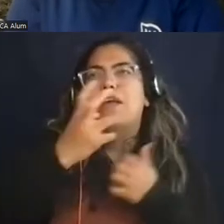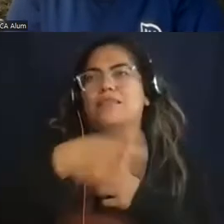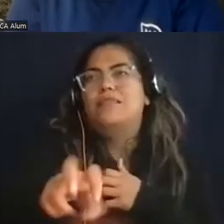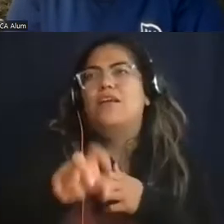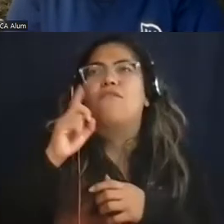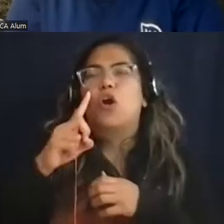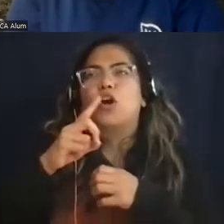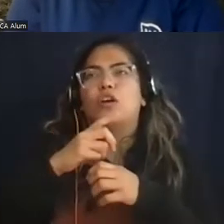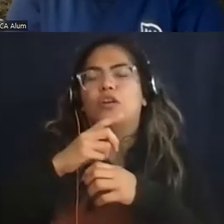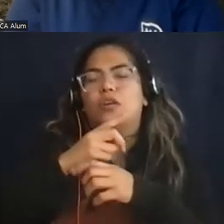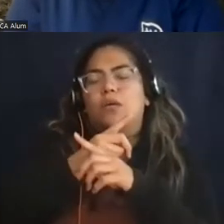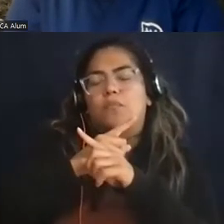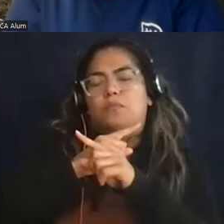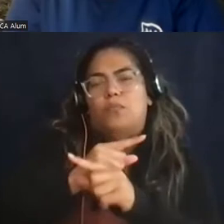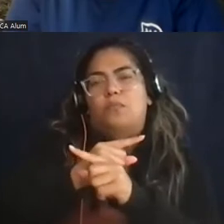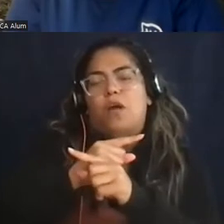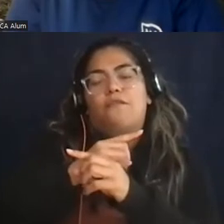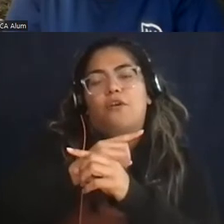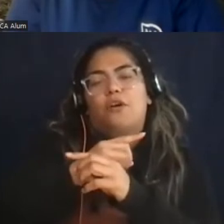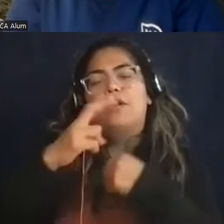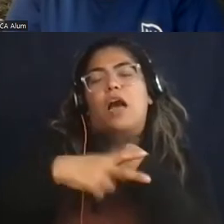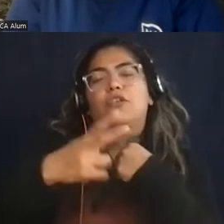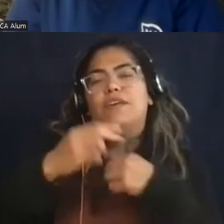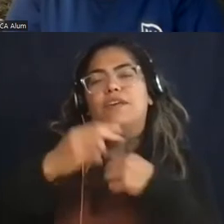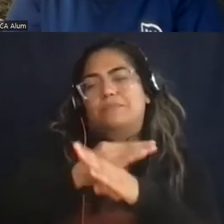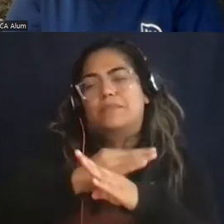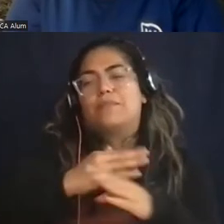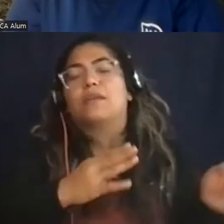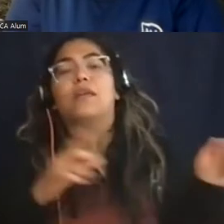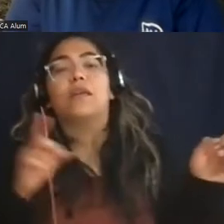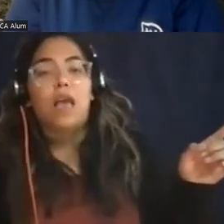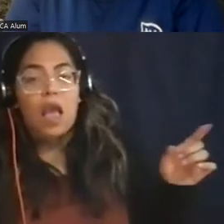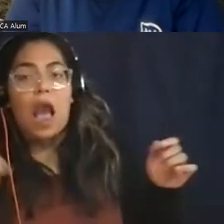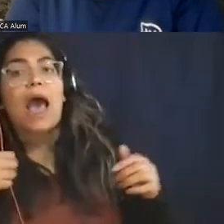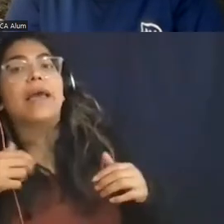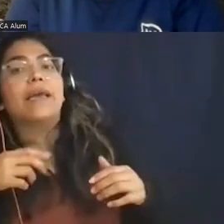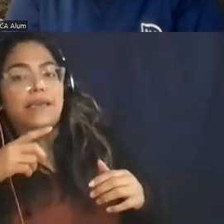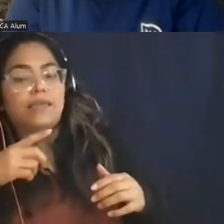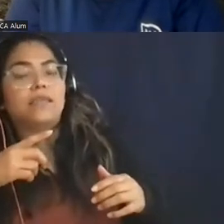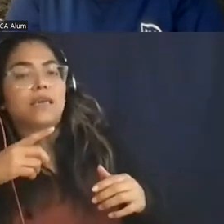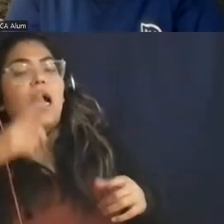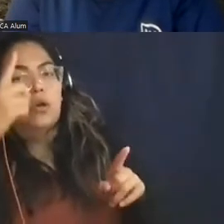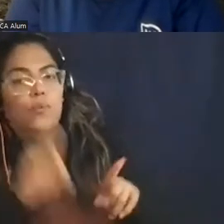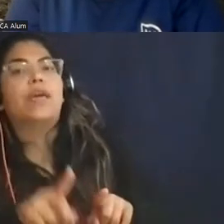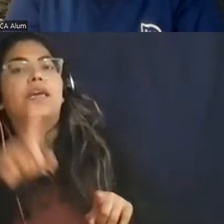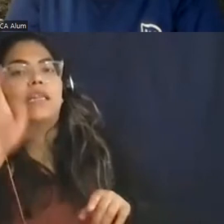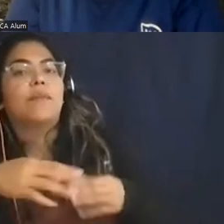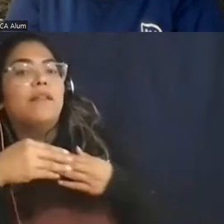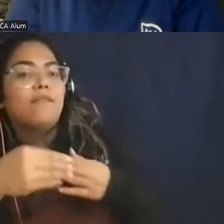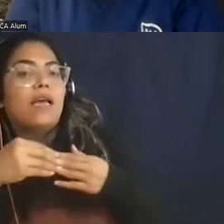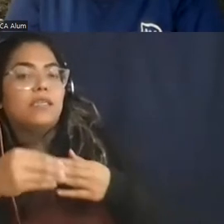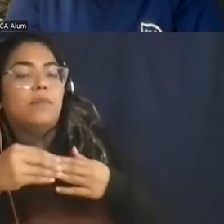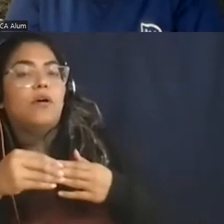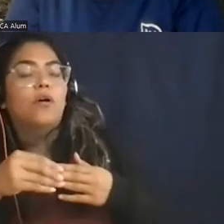i i agree uh wholeheartedly about being flexible uh to get my foot in the door with